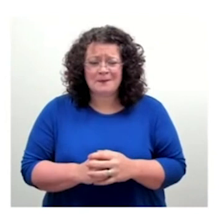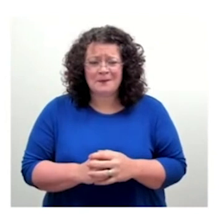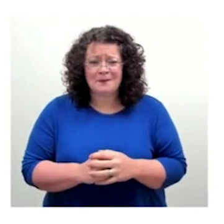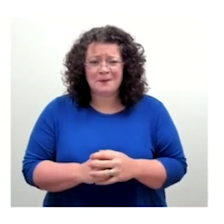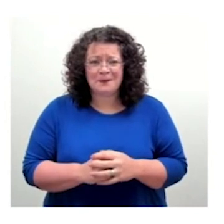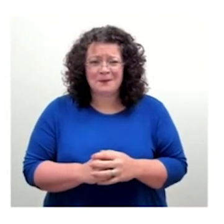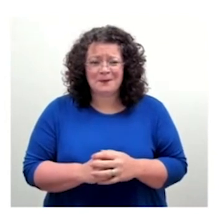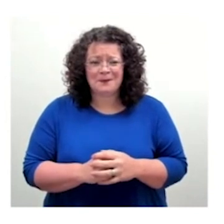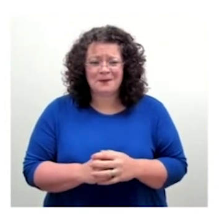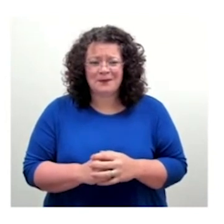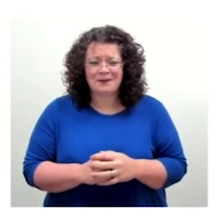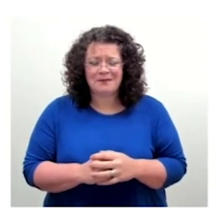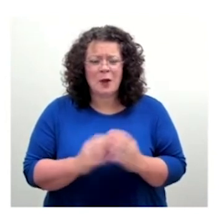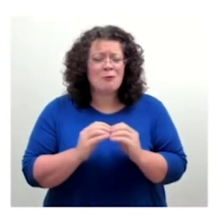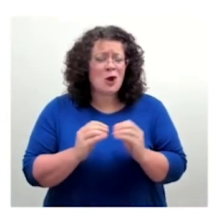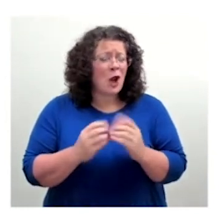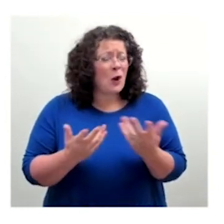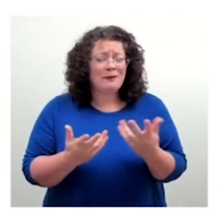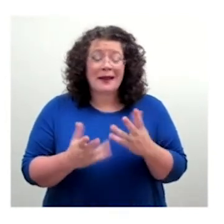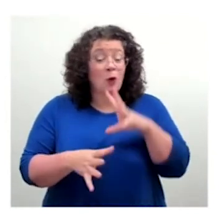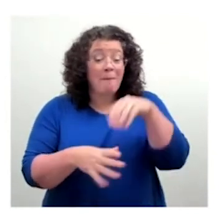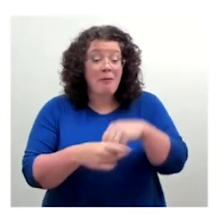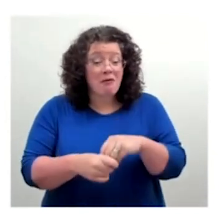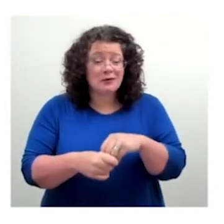David, and I, and Michael, the other friend, are doing.